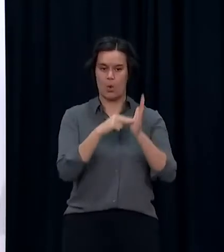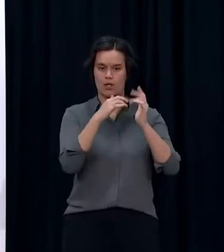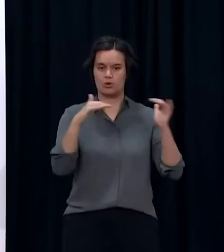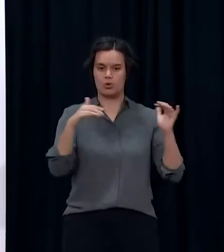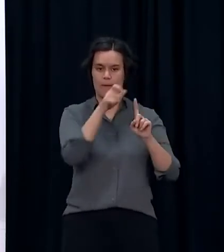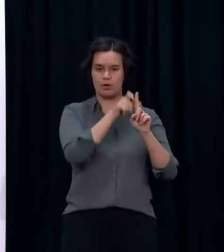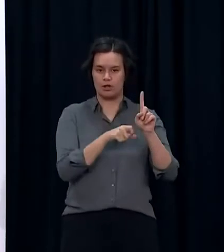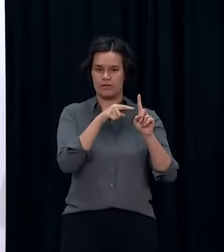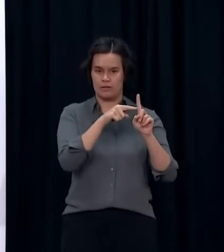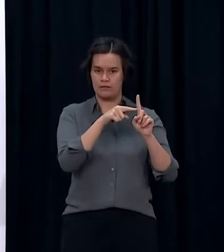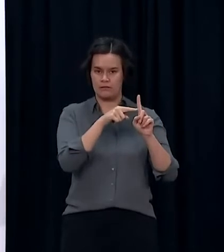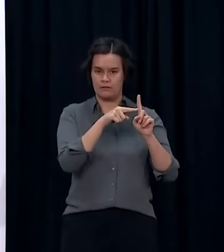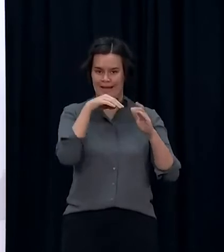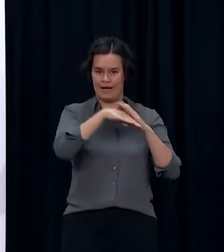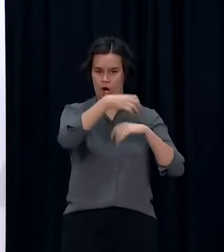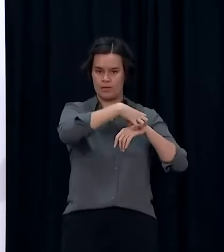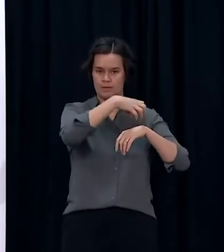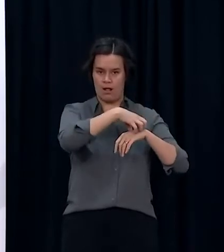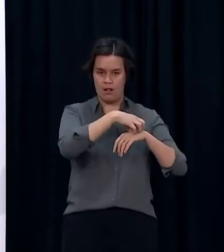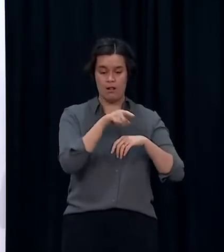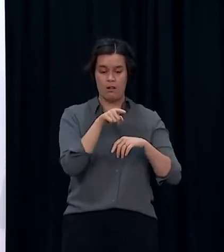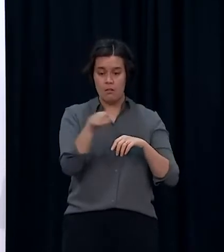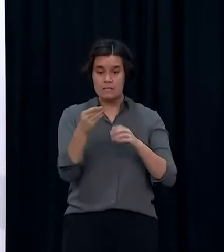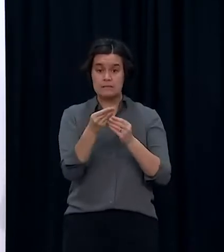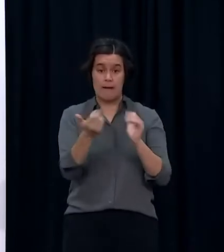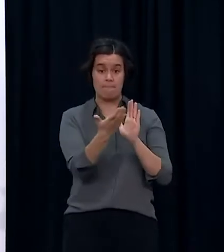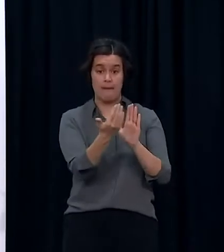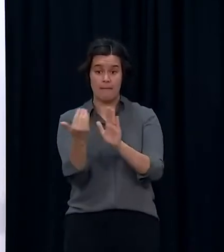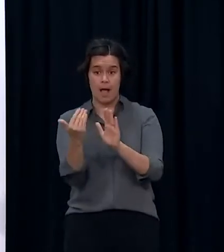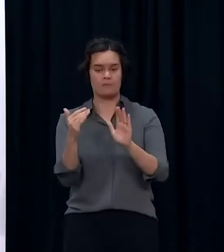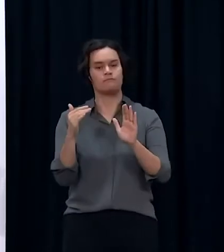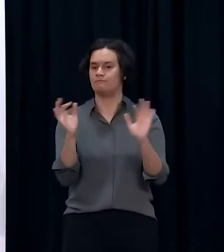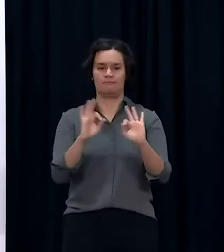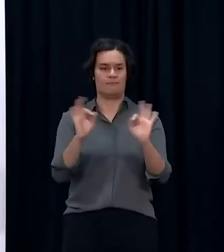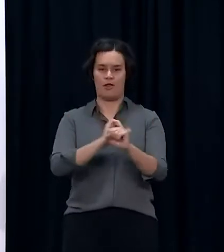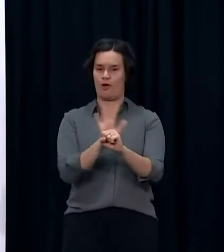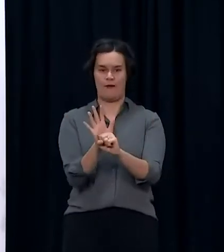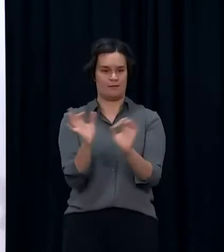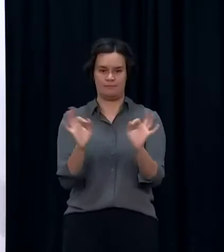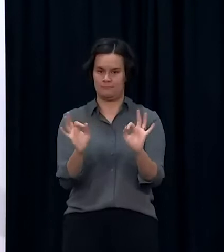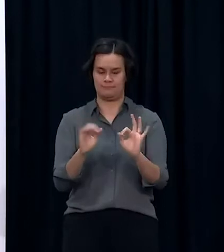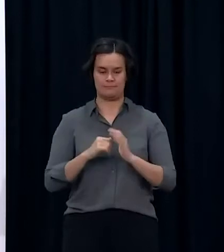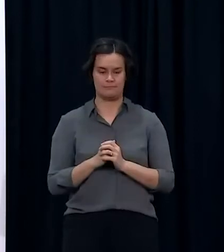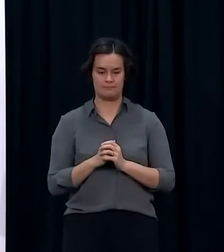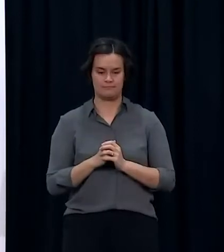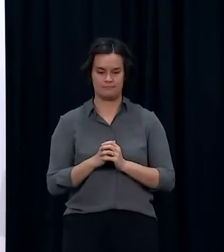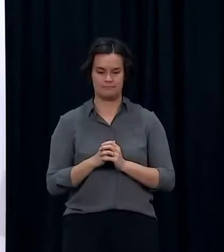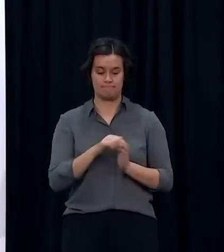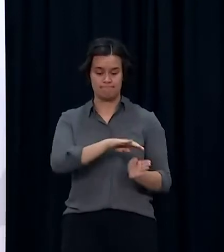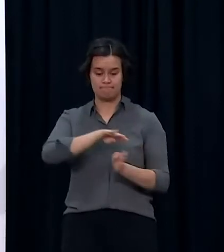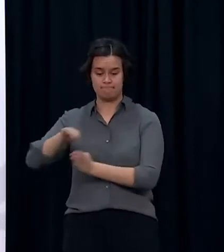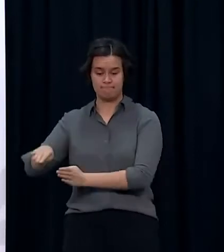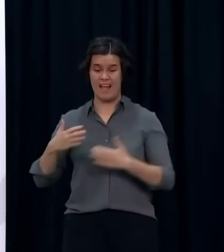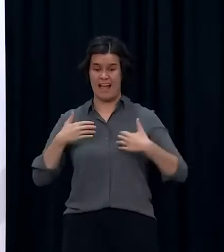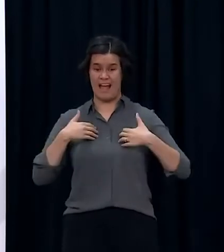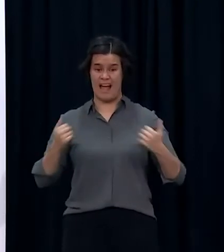109 of those have returned negative swabs so far. Overall health system capacity is good across the motu.